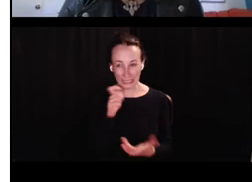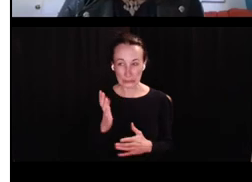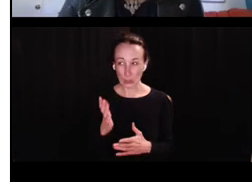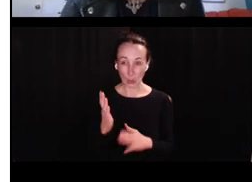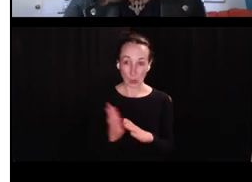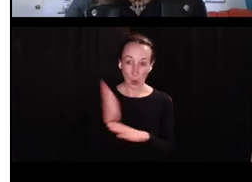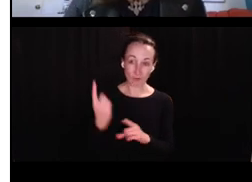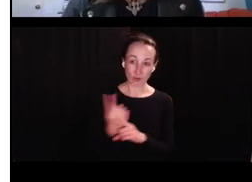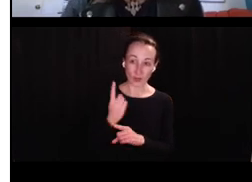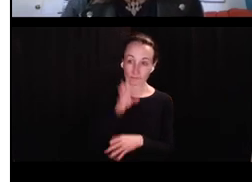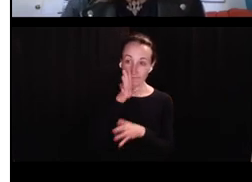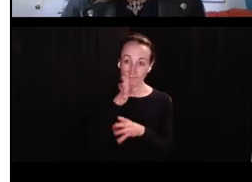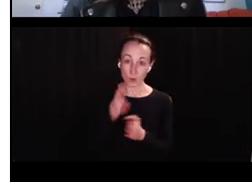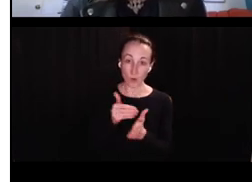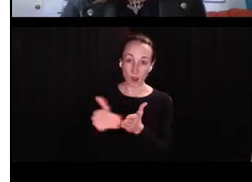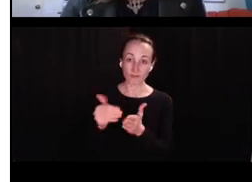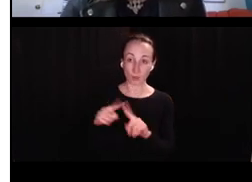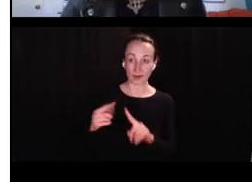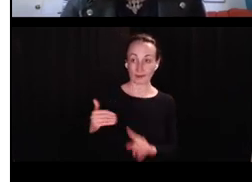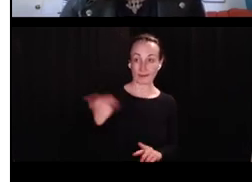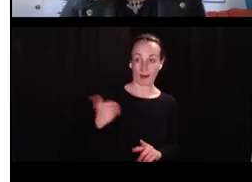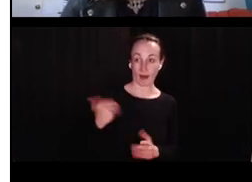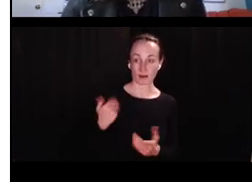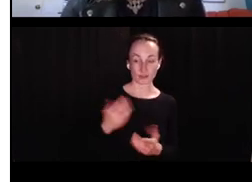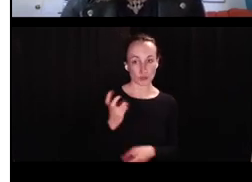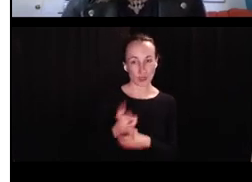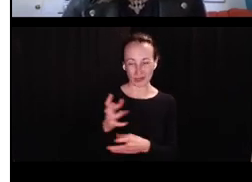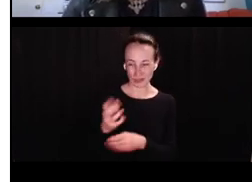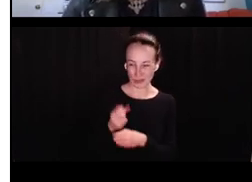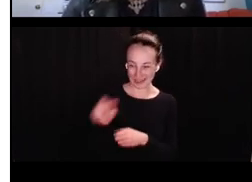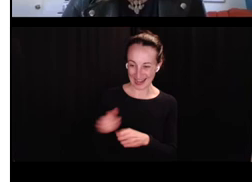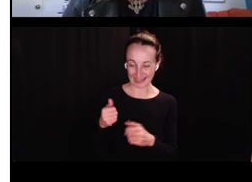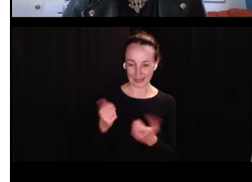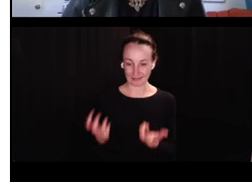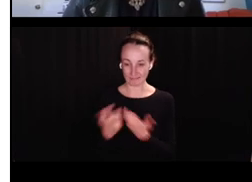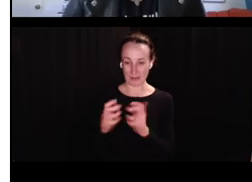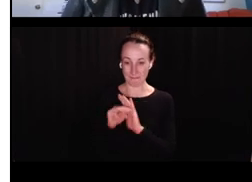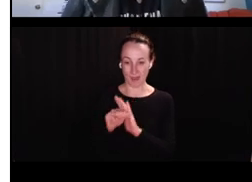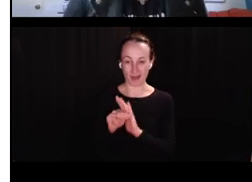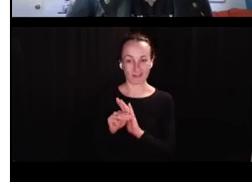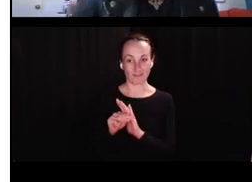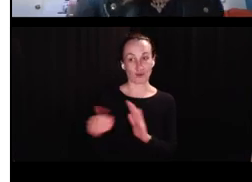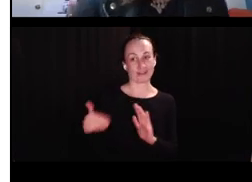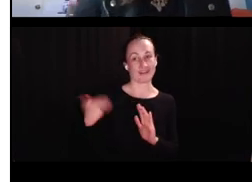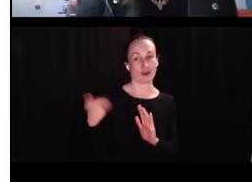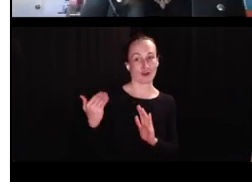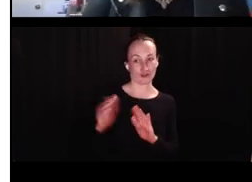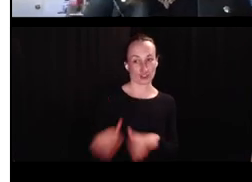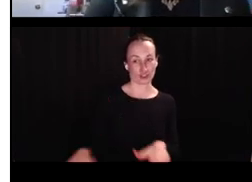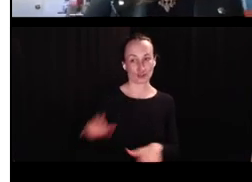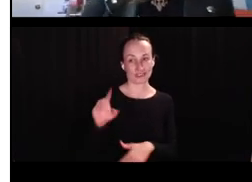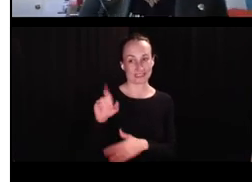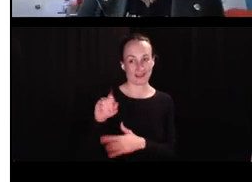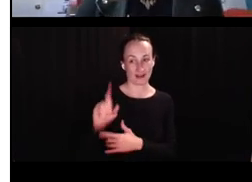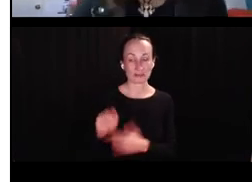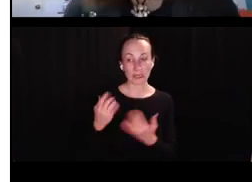kids, but there's just not that many. They don't over-regulize that much in younger years. So it's really hard to get any sort of model